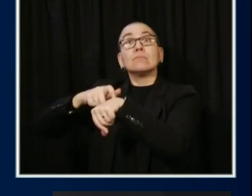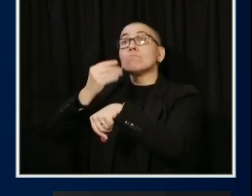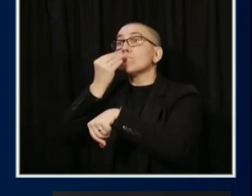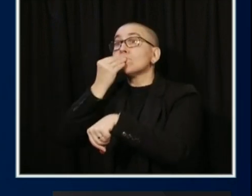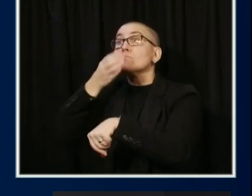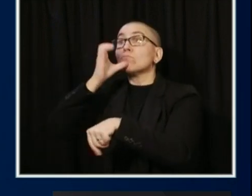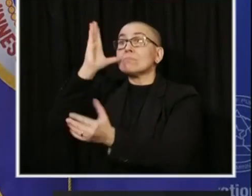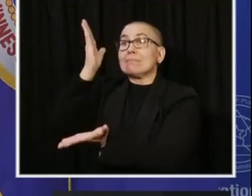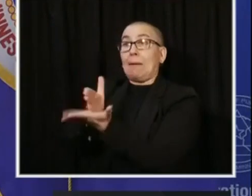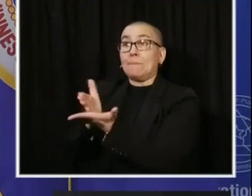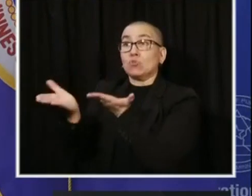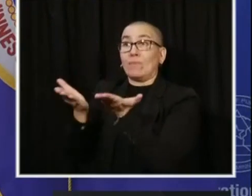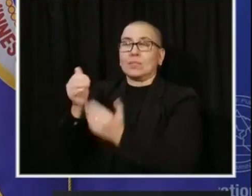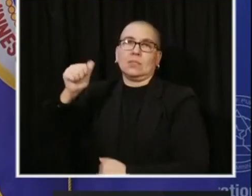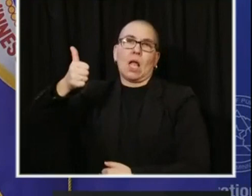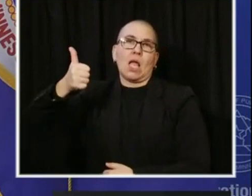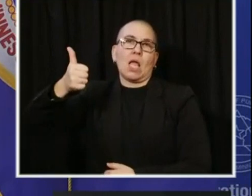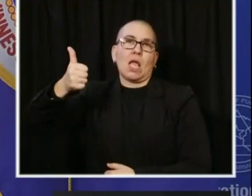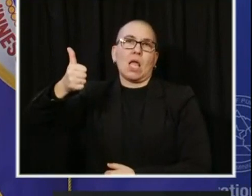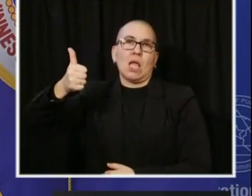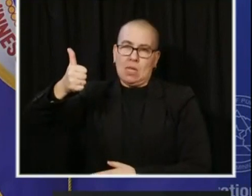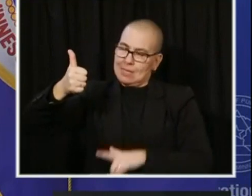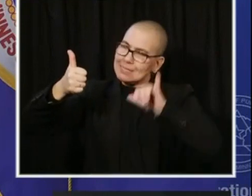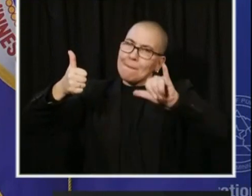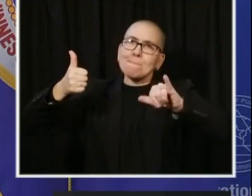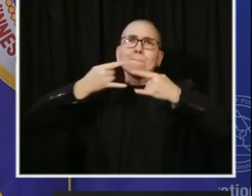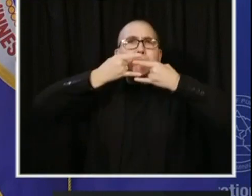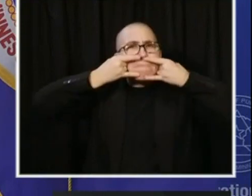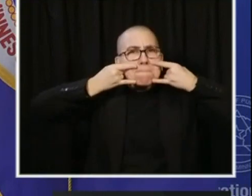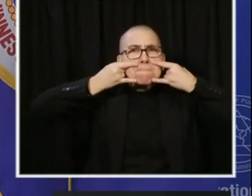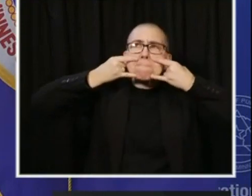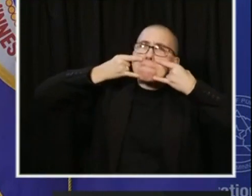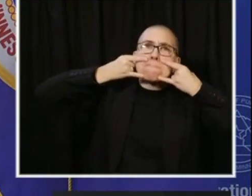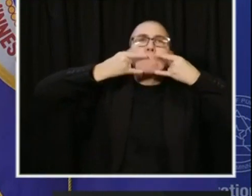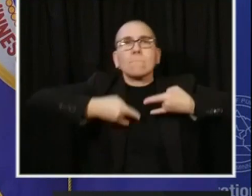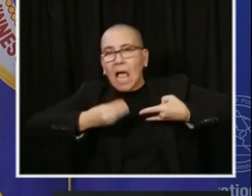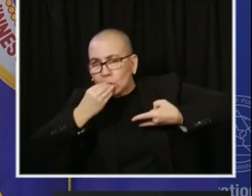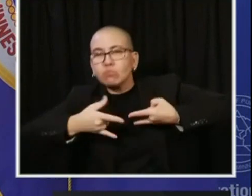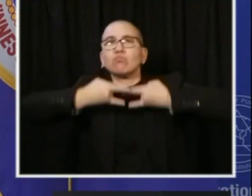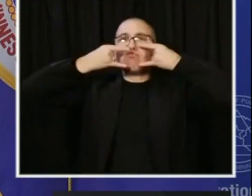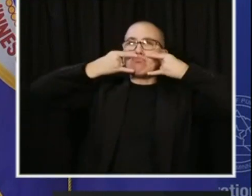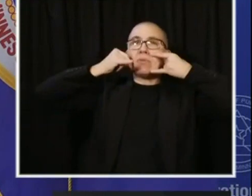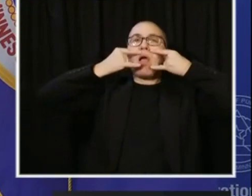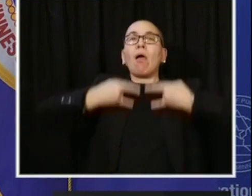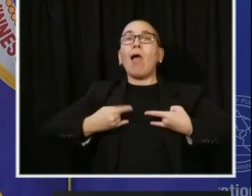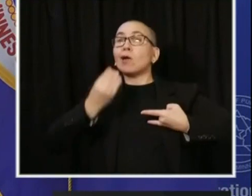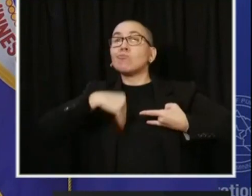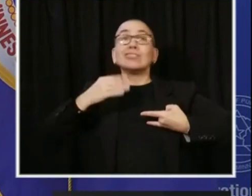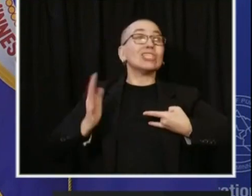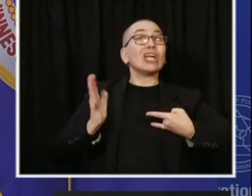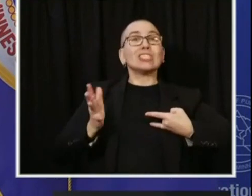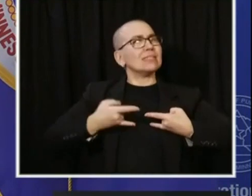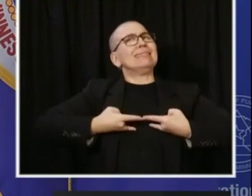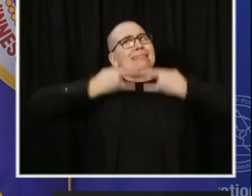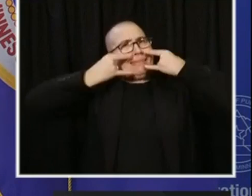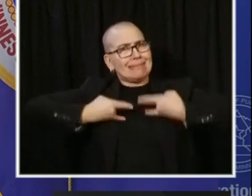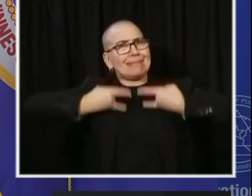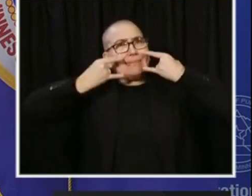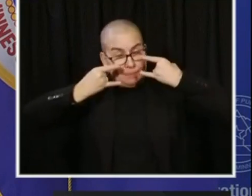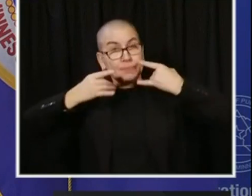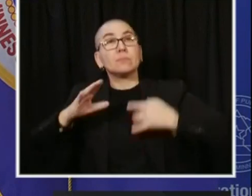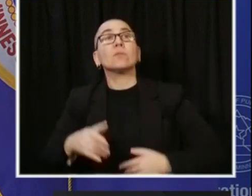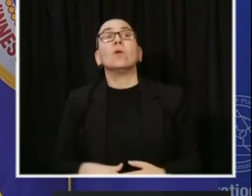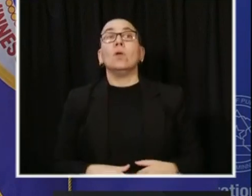Again, it's the turning of the dial. As we continue, we're still at a fairly high rate of infection, but obviously, as you saw in the chart,